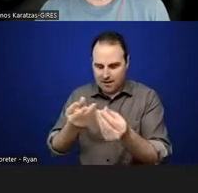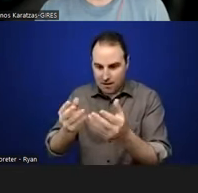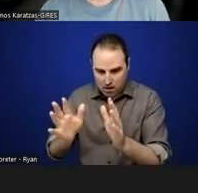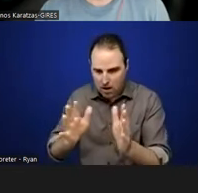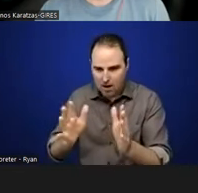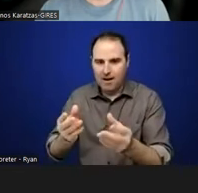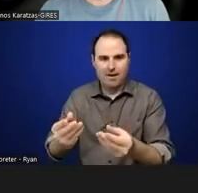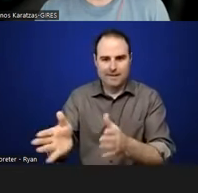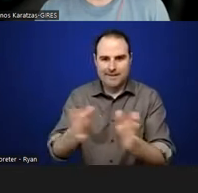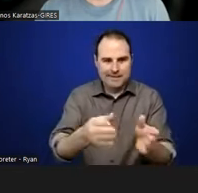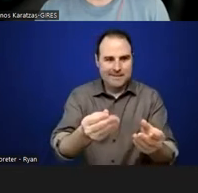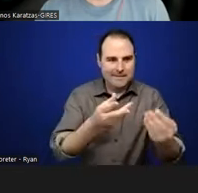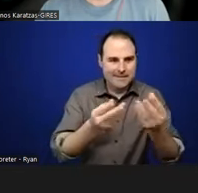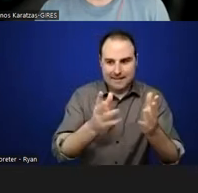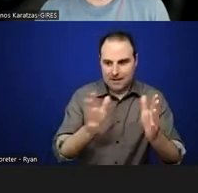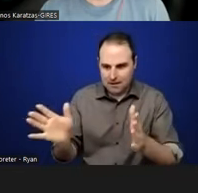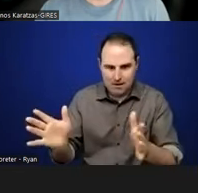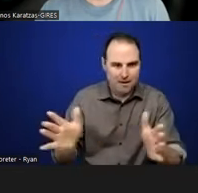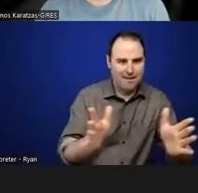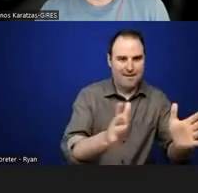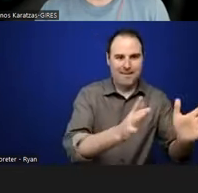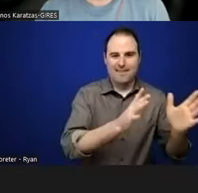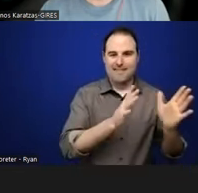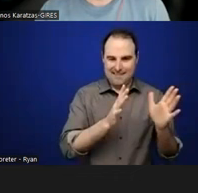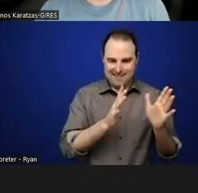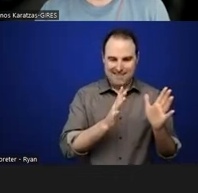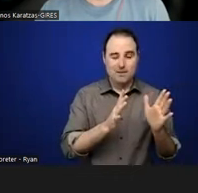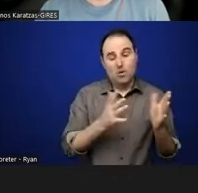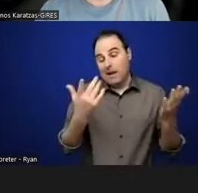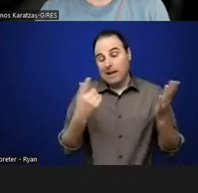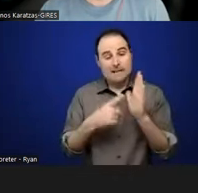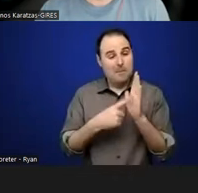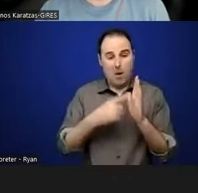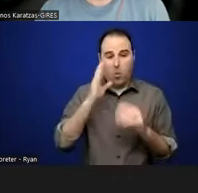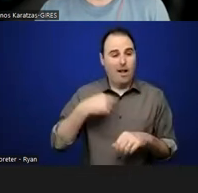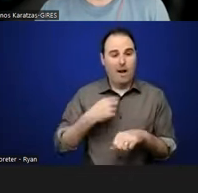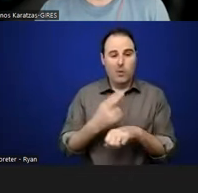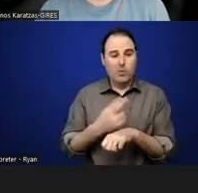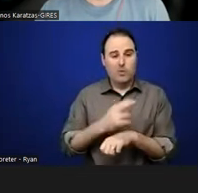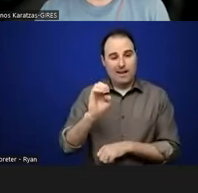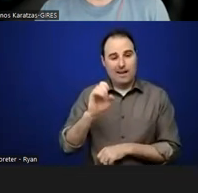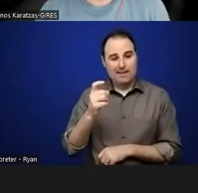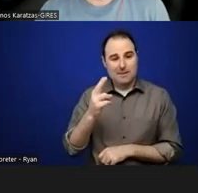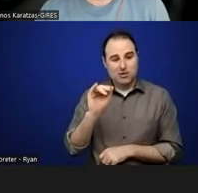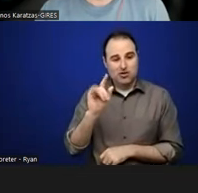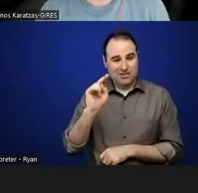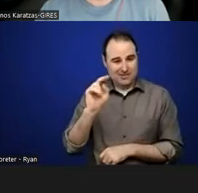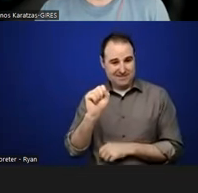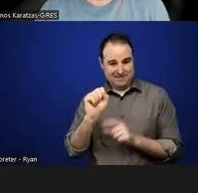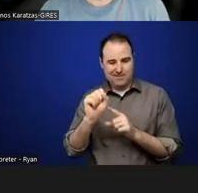Sometimes I often will also use exhibitions or talks or other thing as kind of like a built-in deadline.